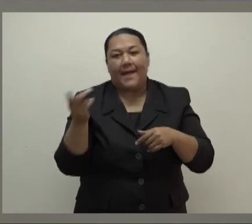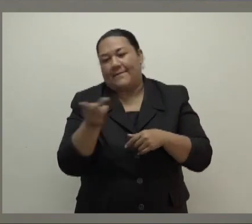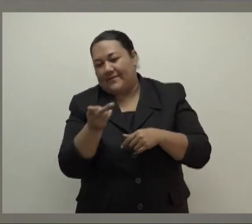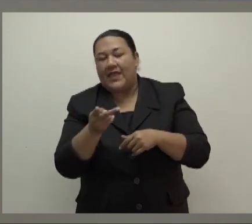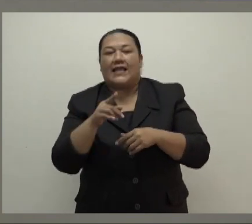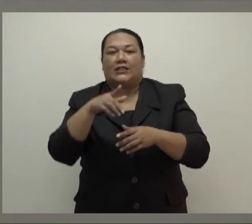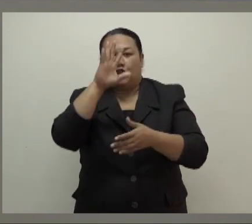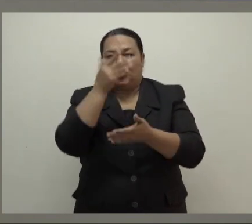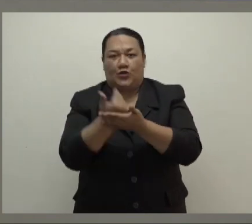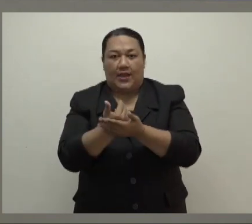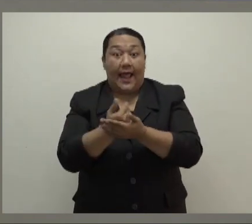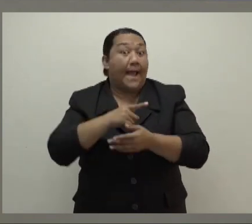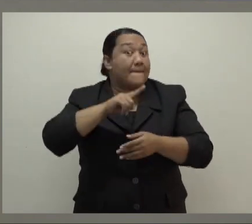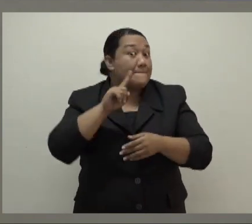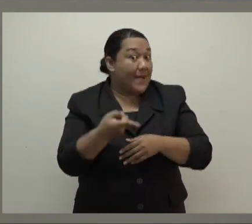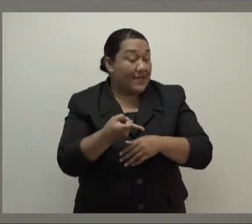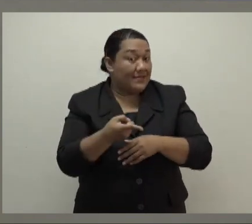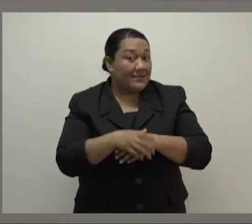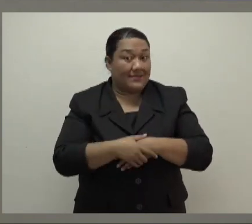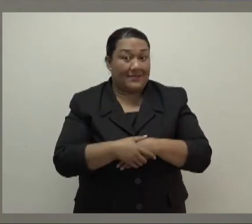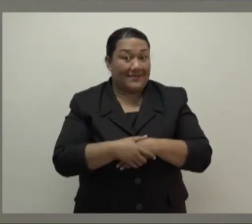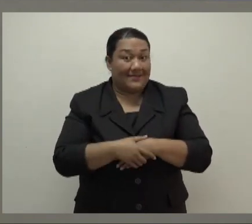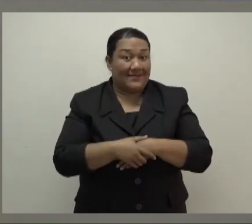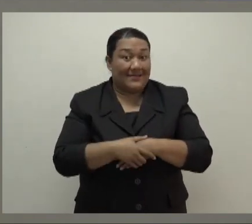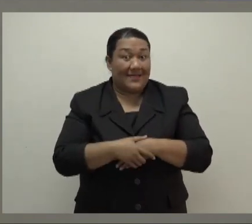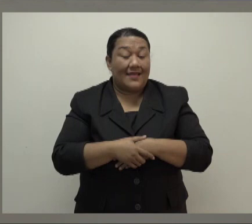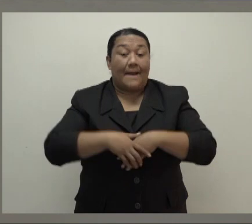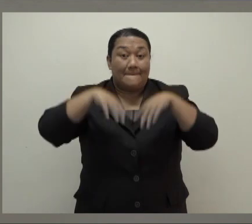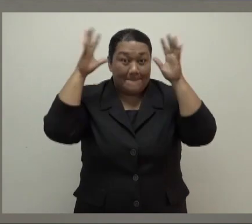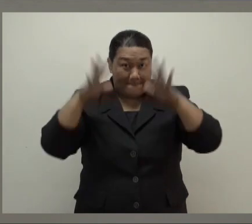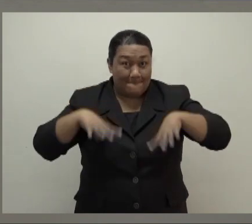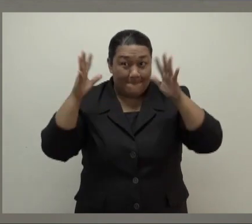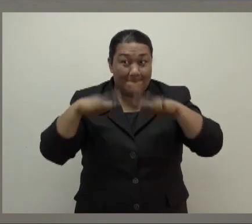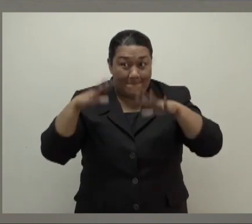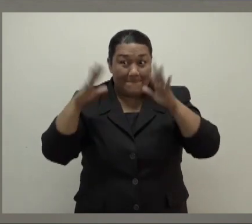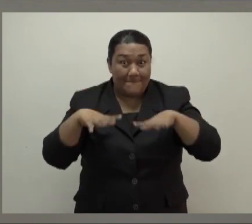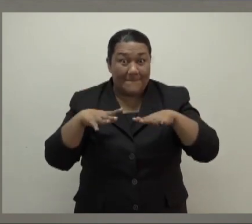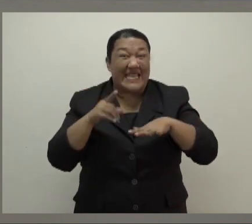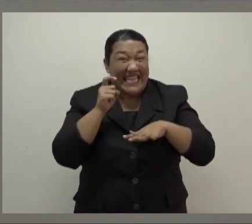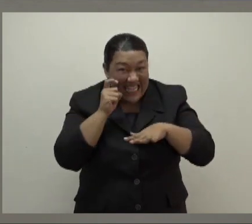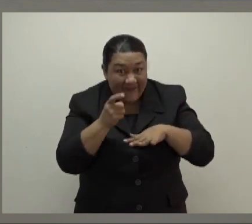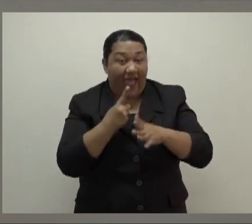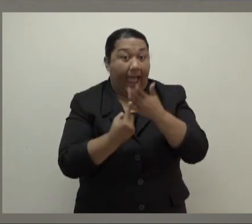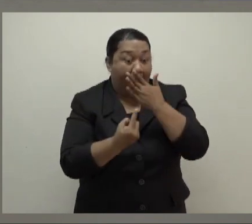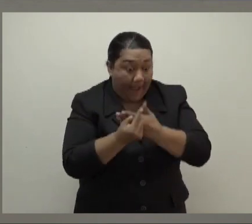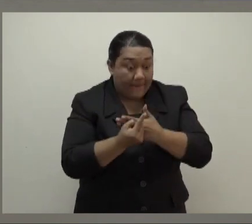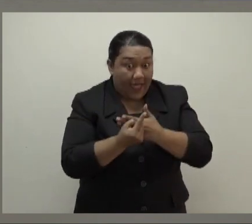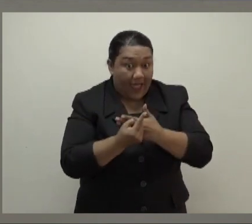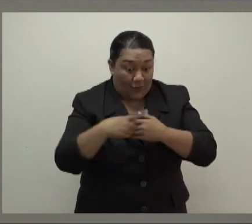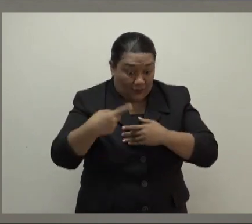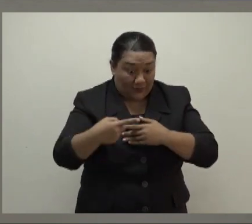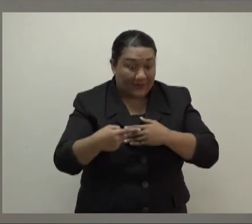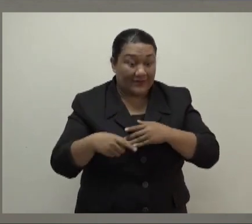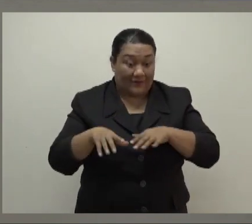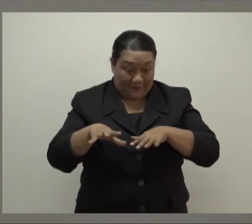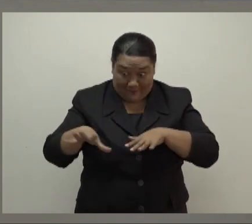But, if the rains do pick up in any of these areas, we will have no choice but to close the